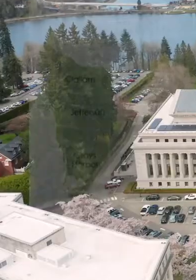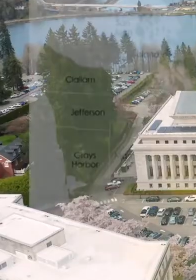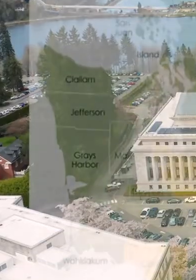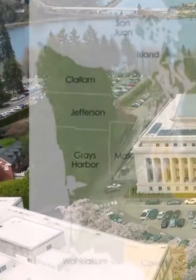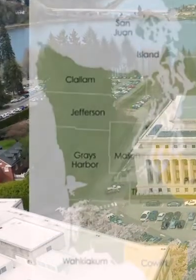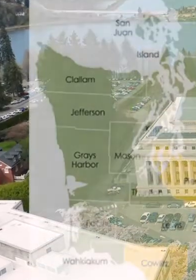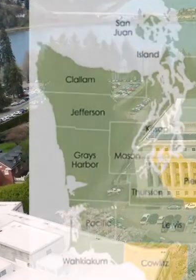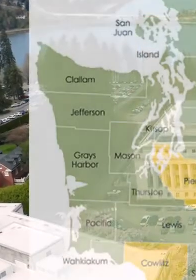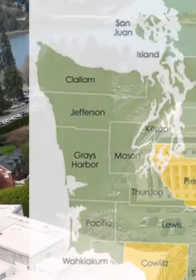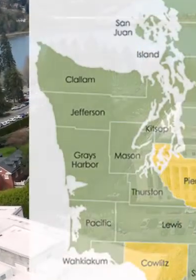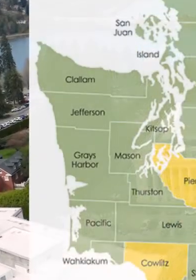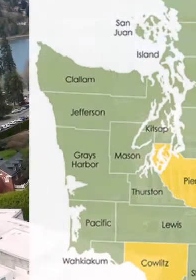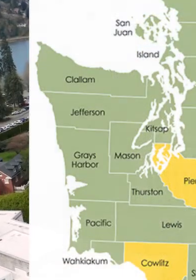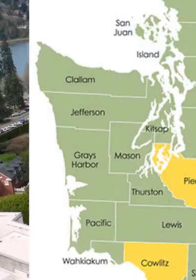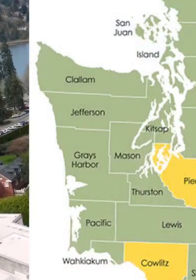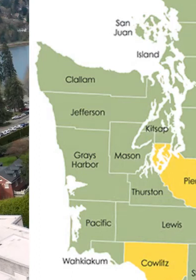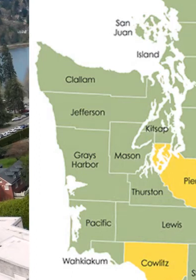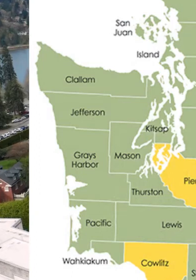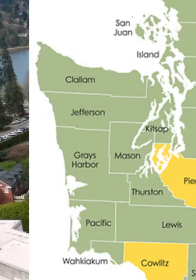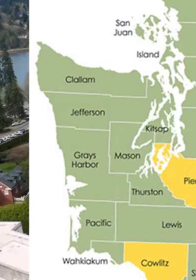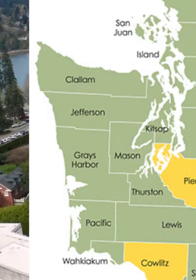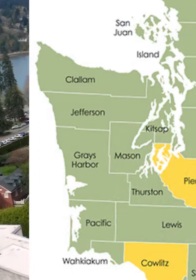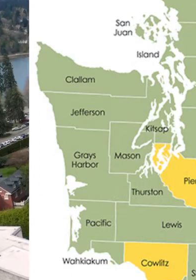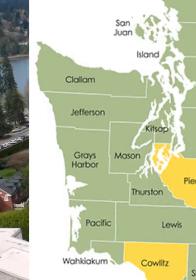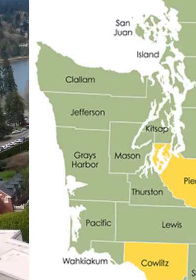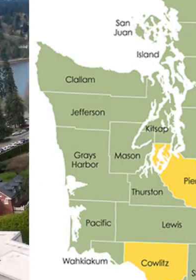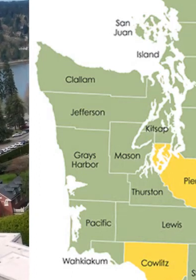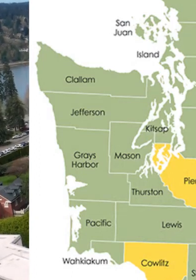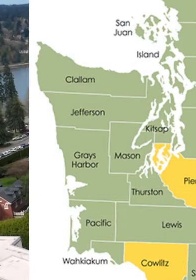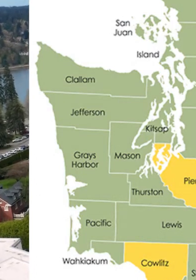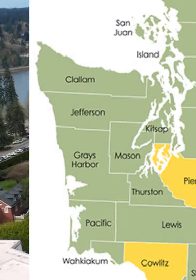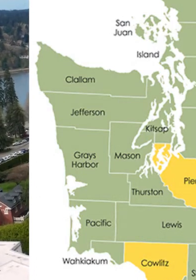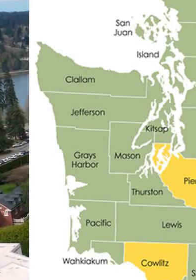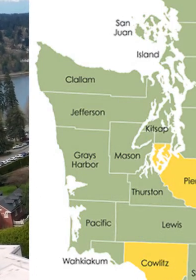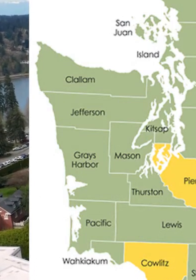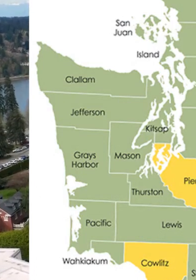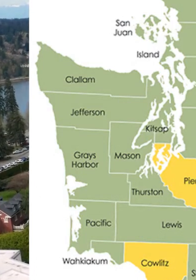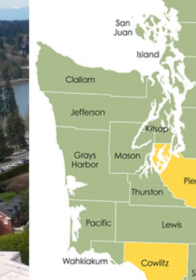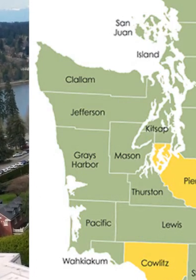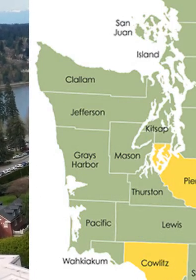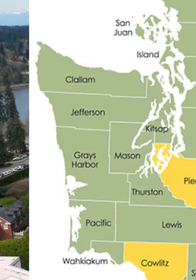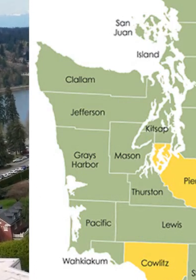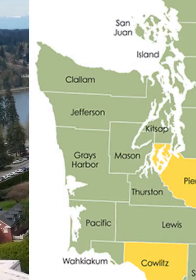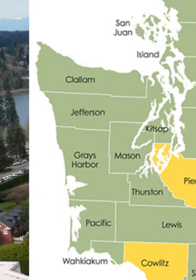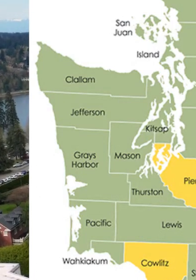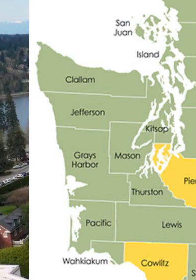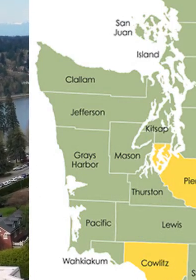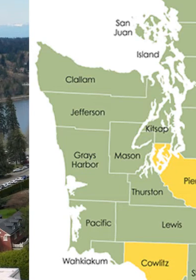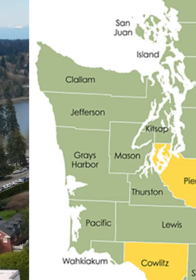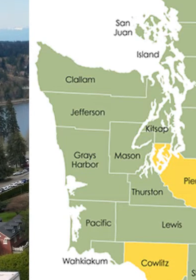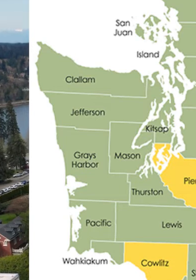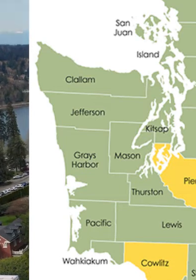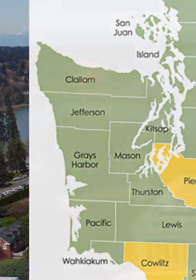plan. This means all counties for the next two weeks will stay in the current phase that they're in this morning.